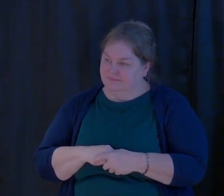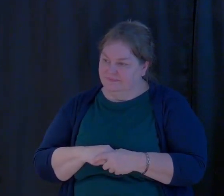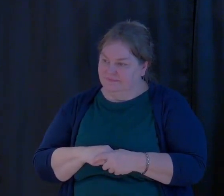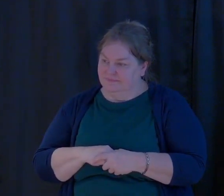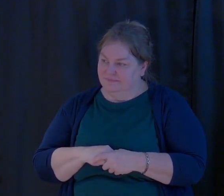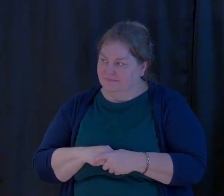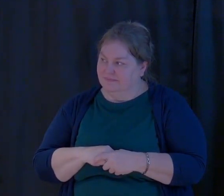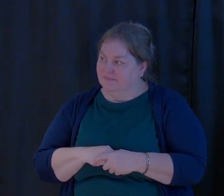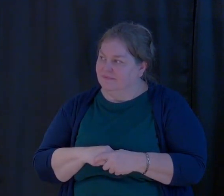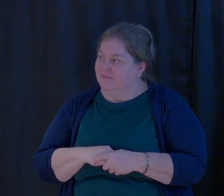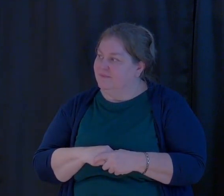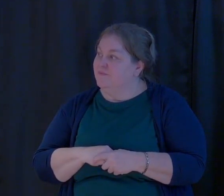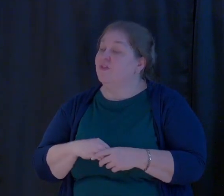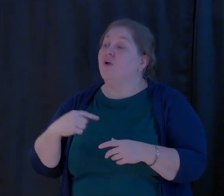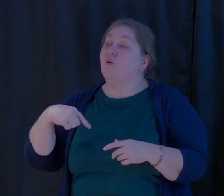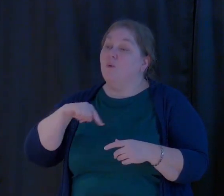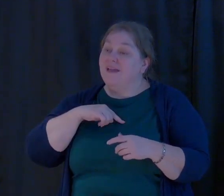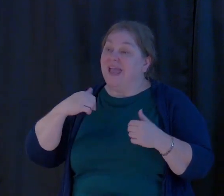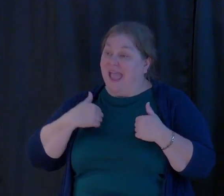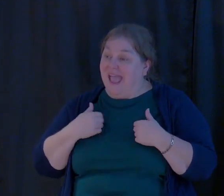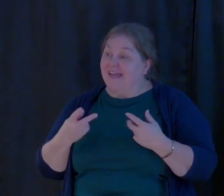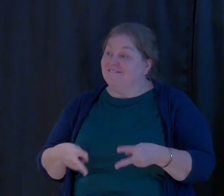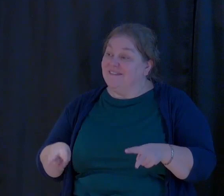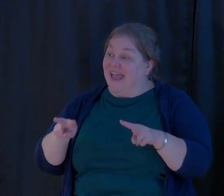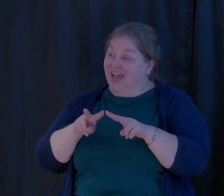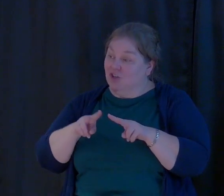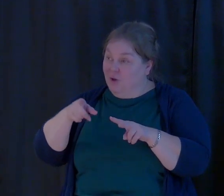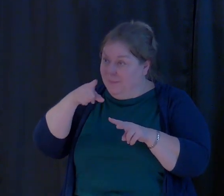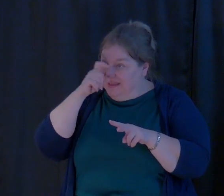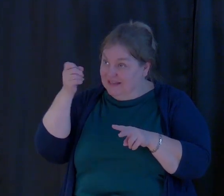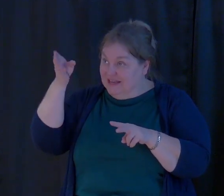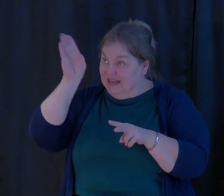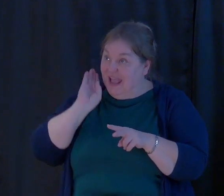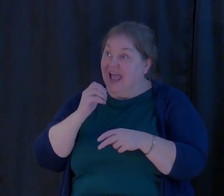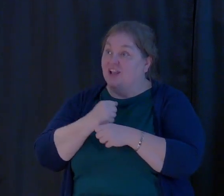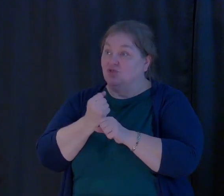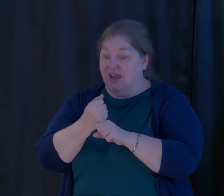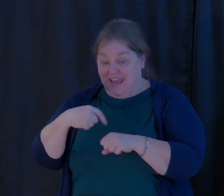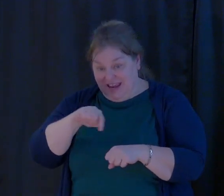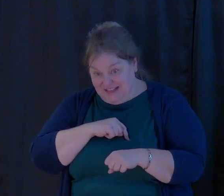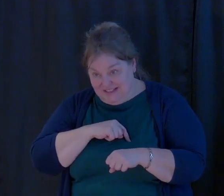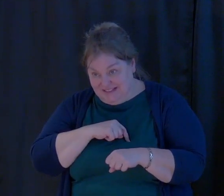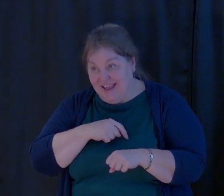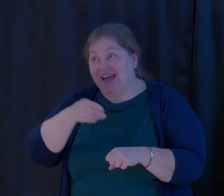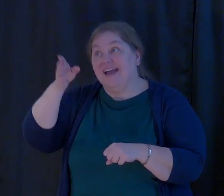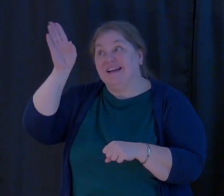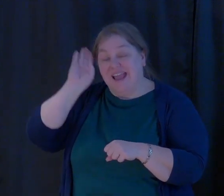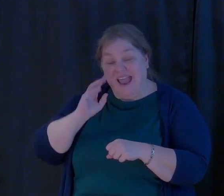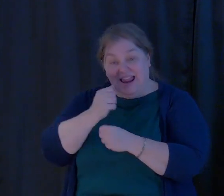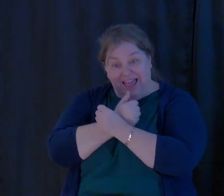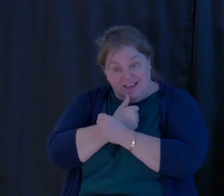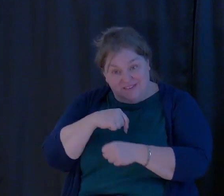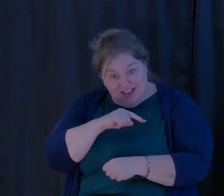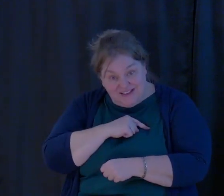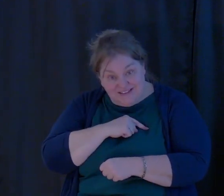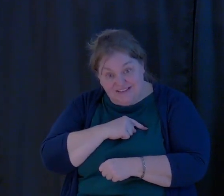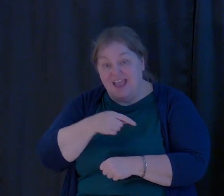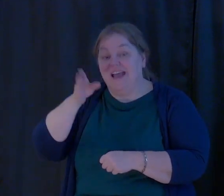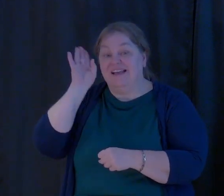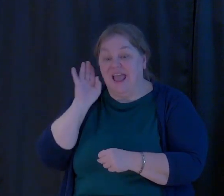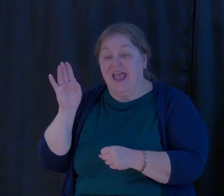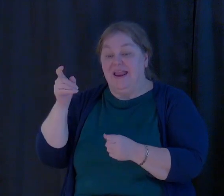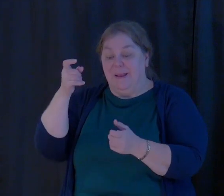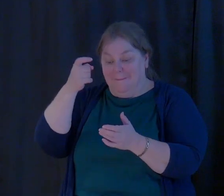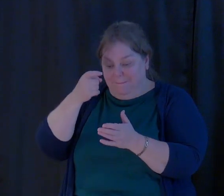we have value because God created us, God loves us, and God has paid for us.